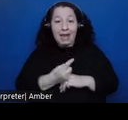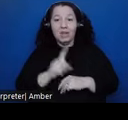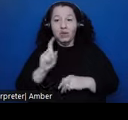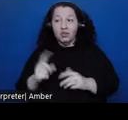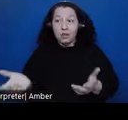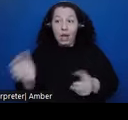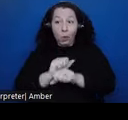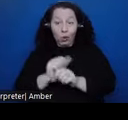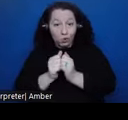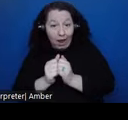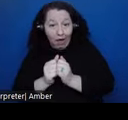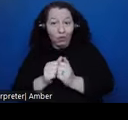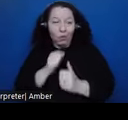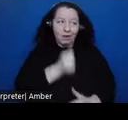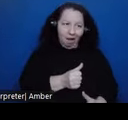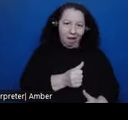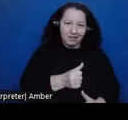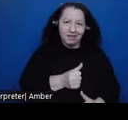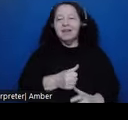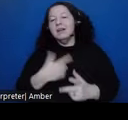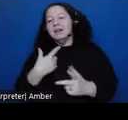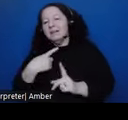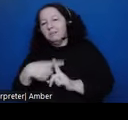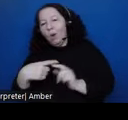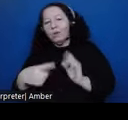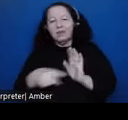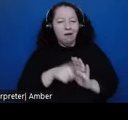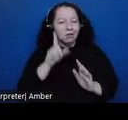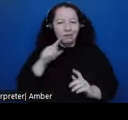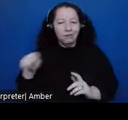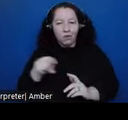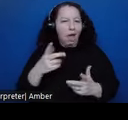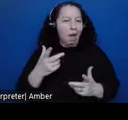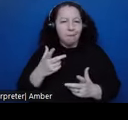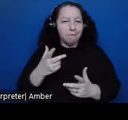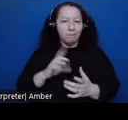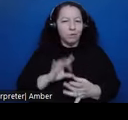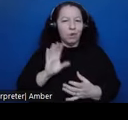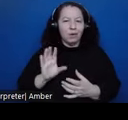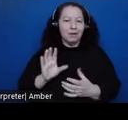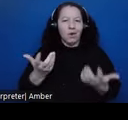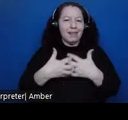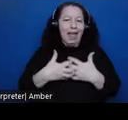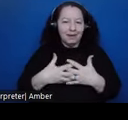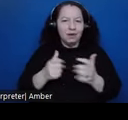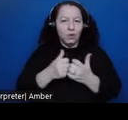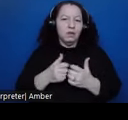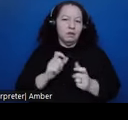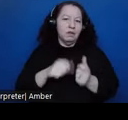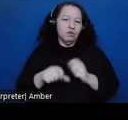not, and what might be the pluses and minuses for them in terms of aligning themselves with the Spaniards.